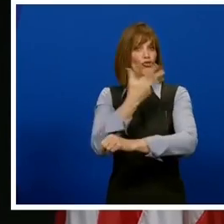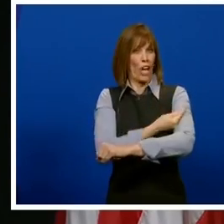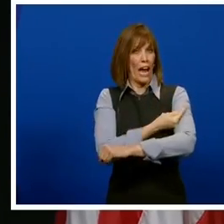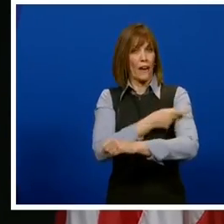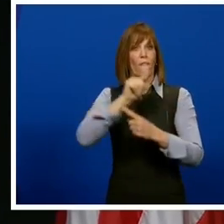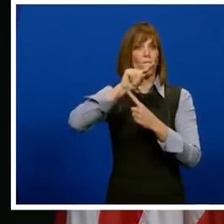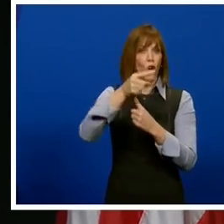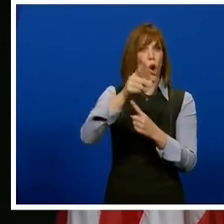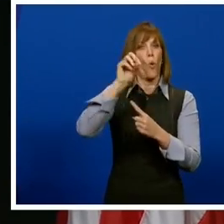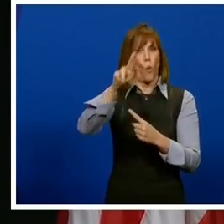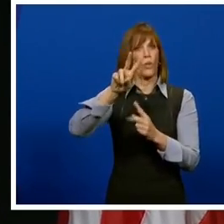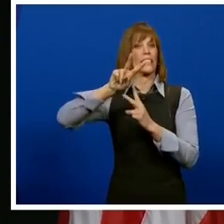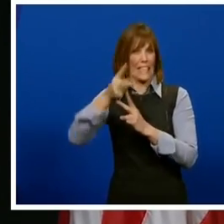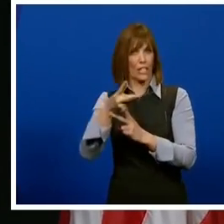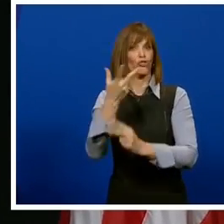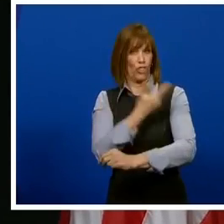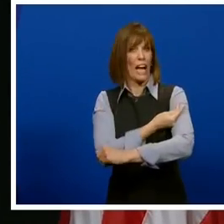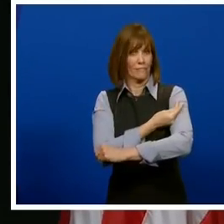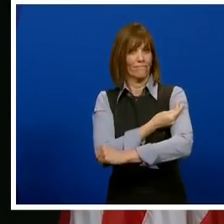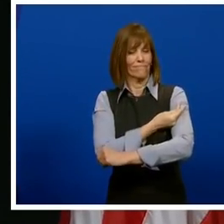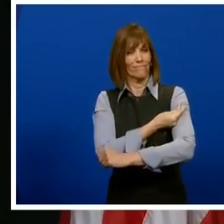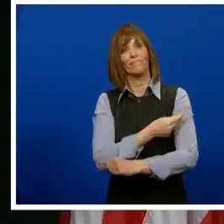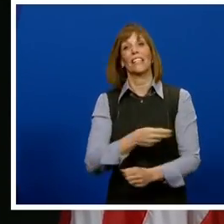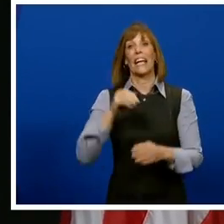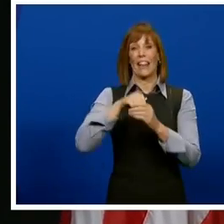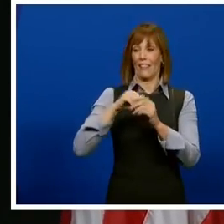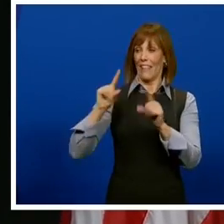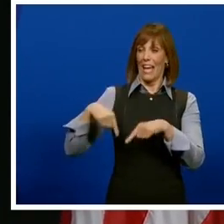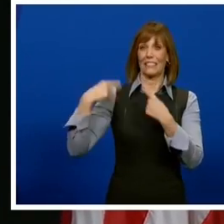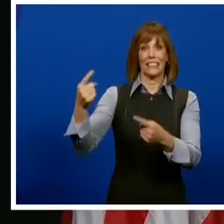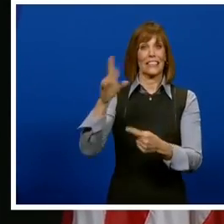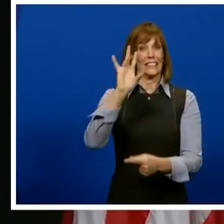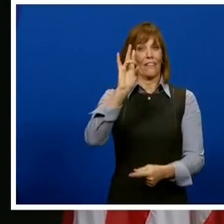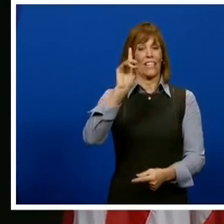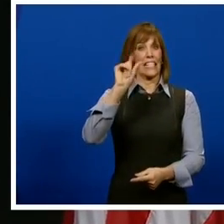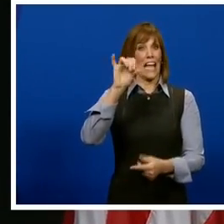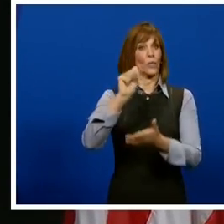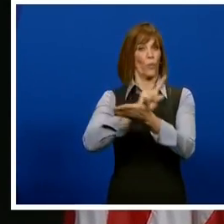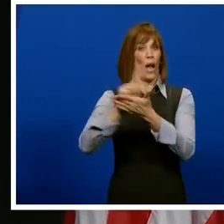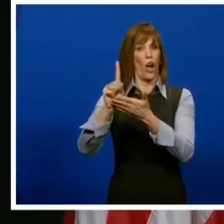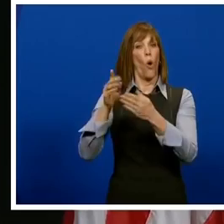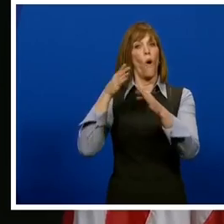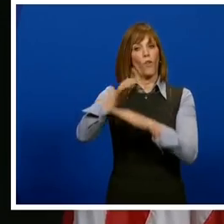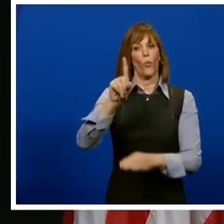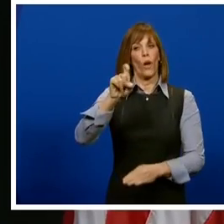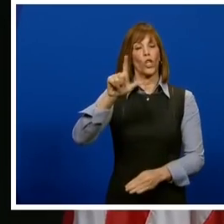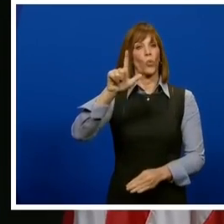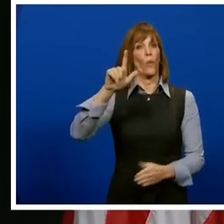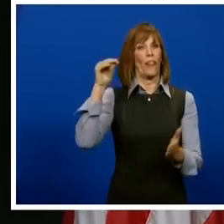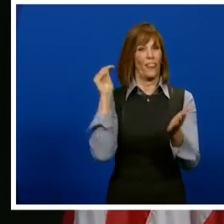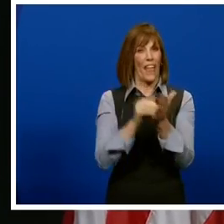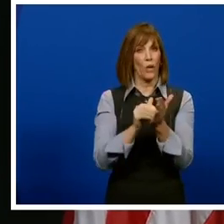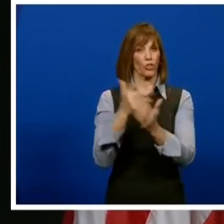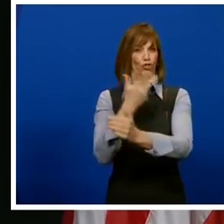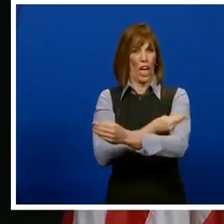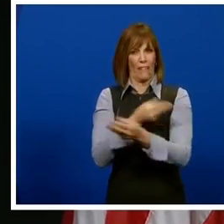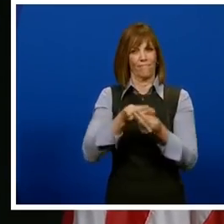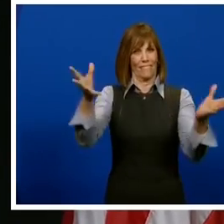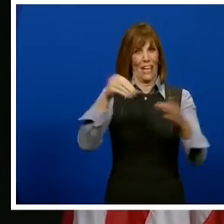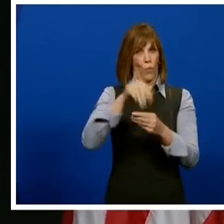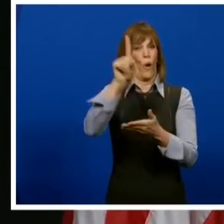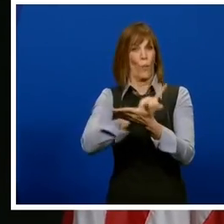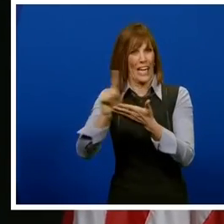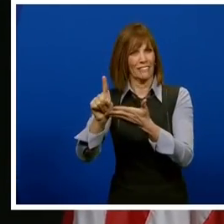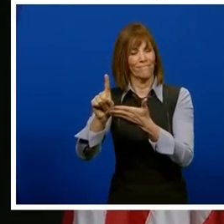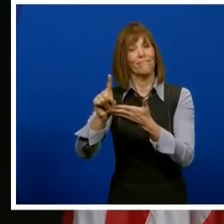received at least their first dose. In the last seven days, more than 121,000 doses have been administered,